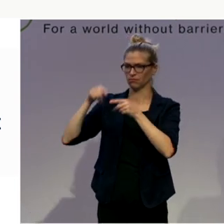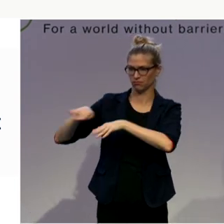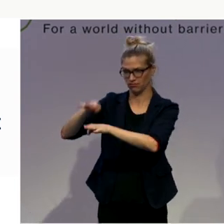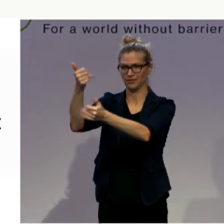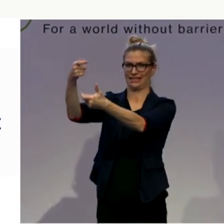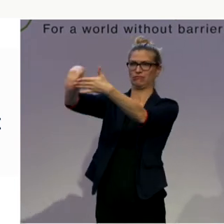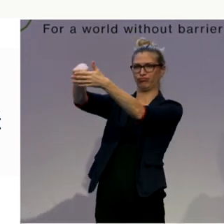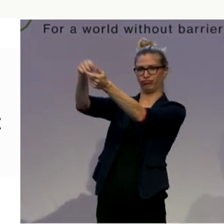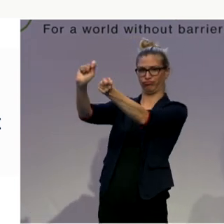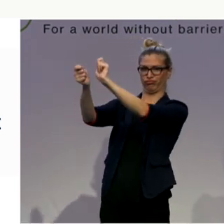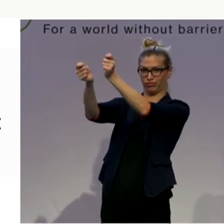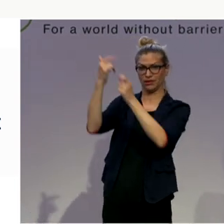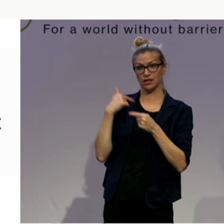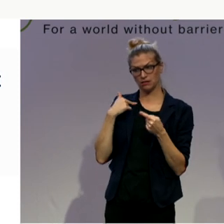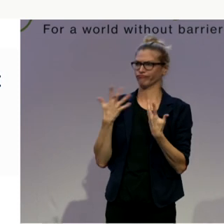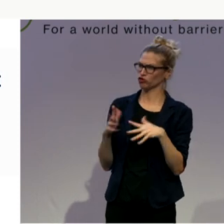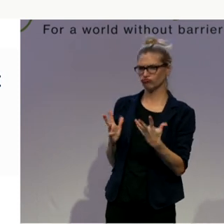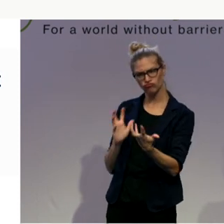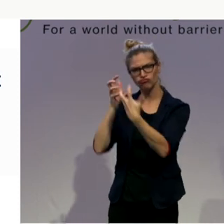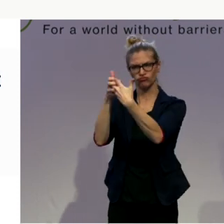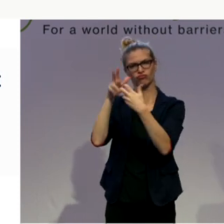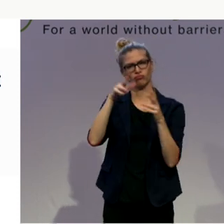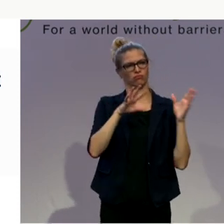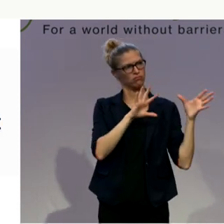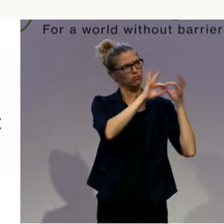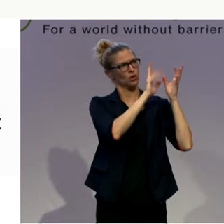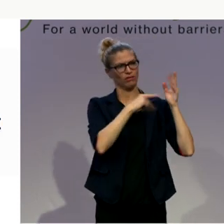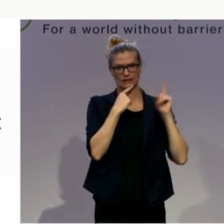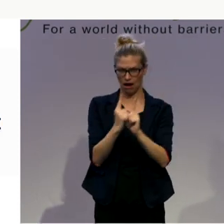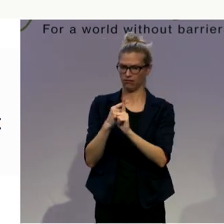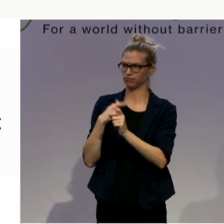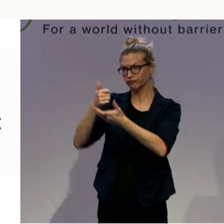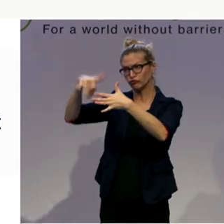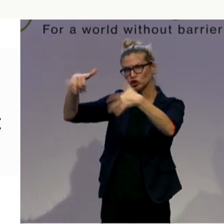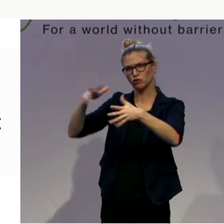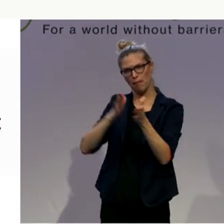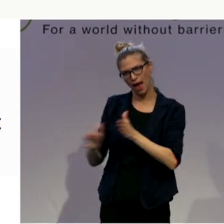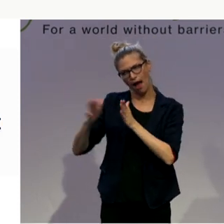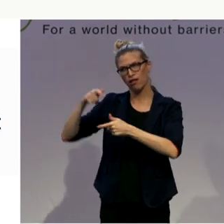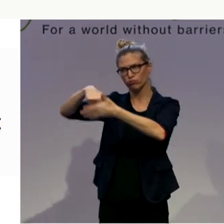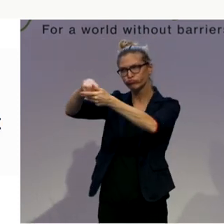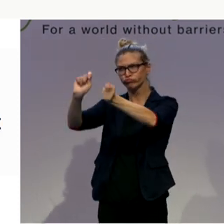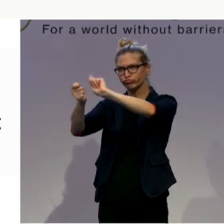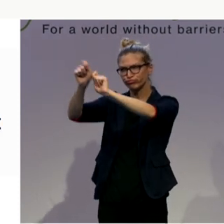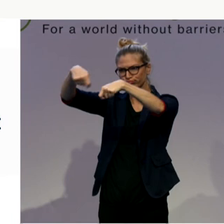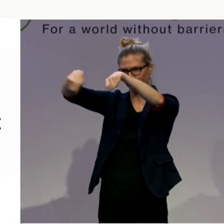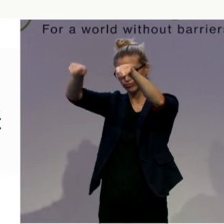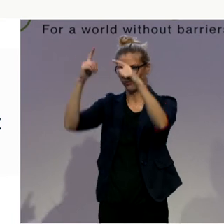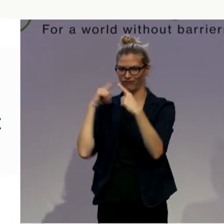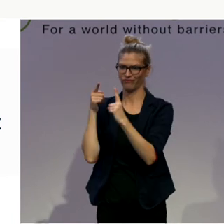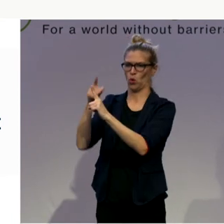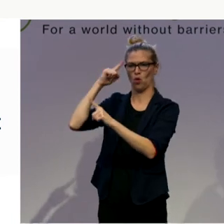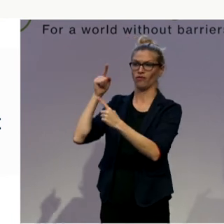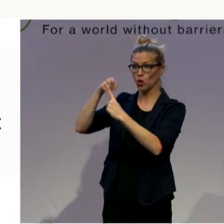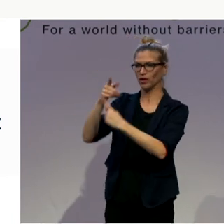adaptions that are planned. For those with limited mobility, there will be barrier-free lift facilities,